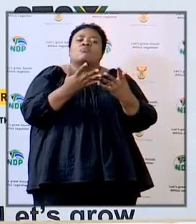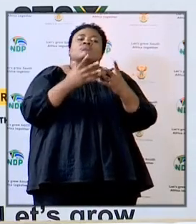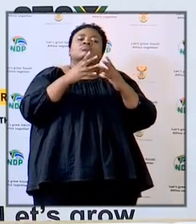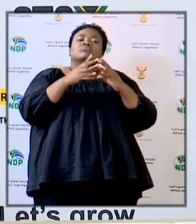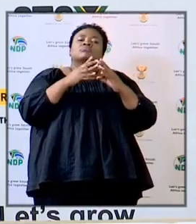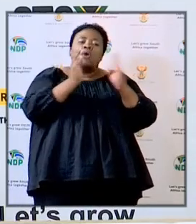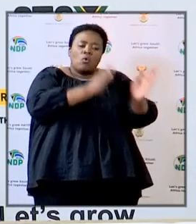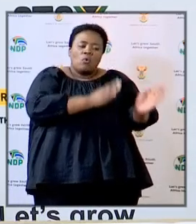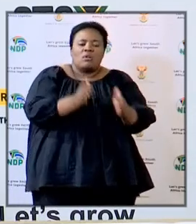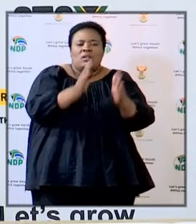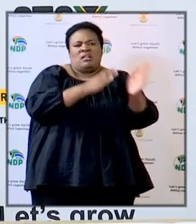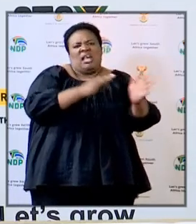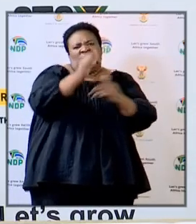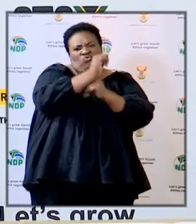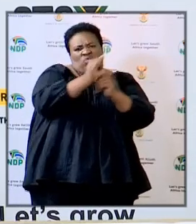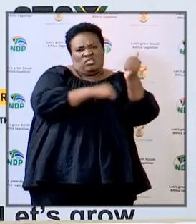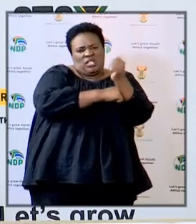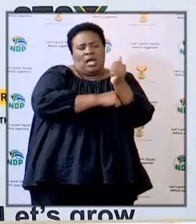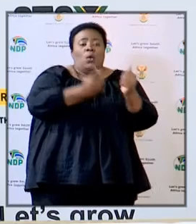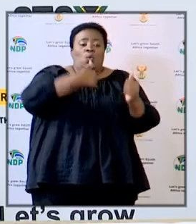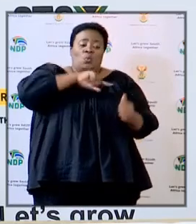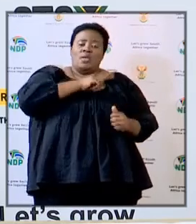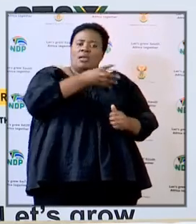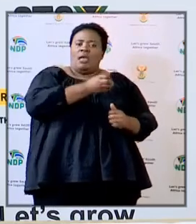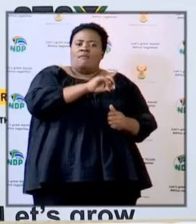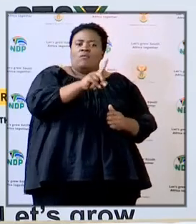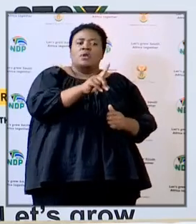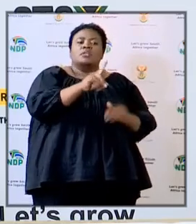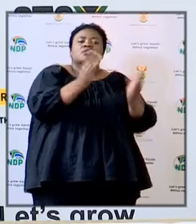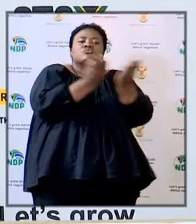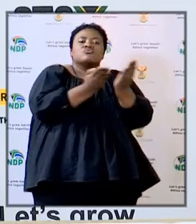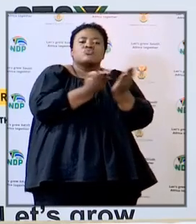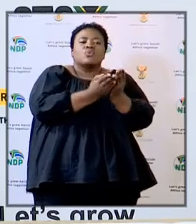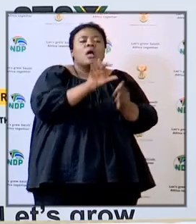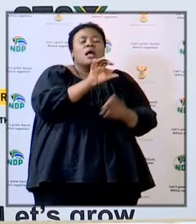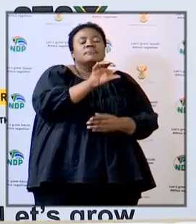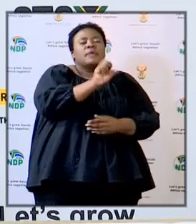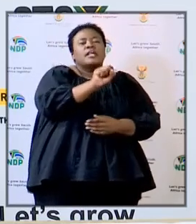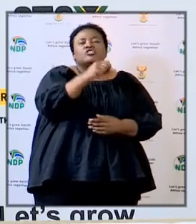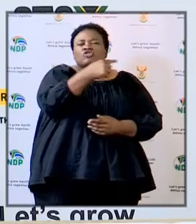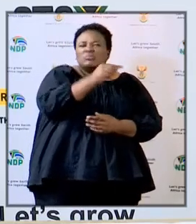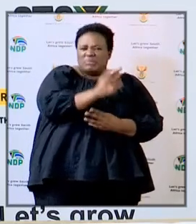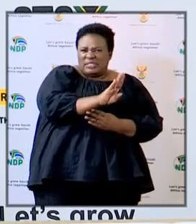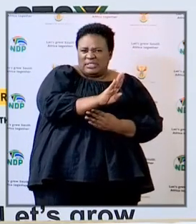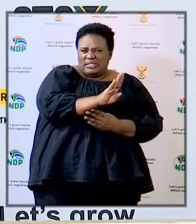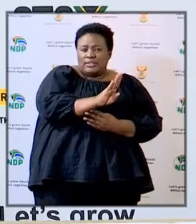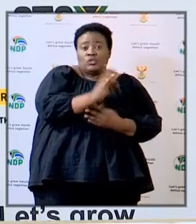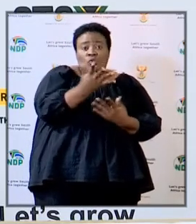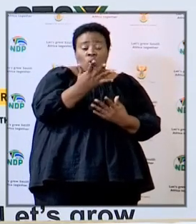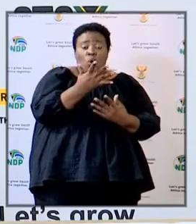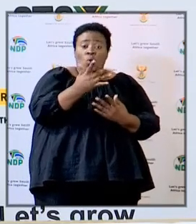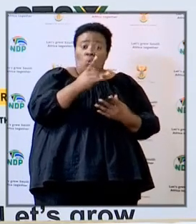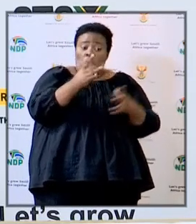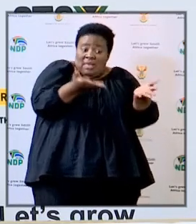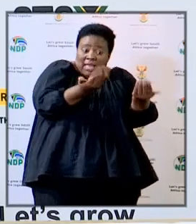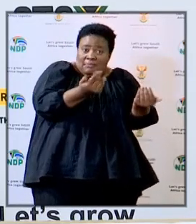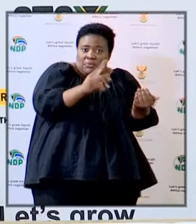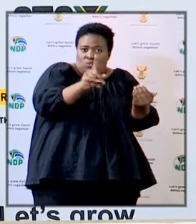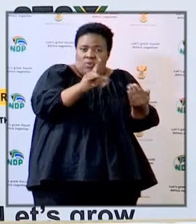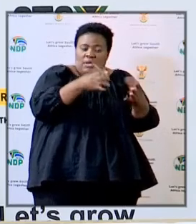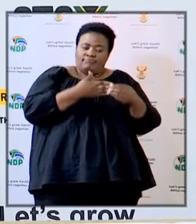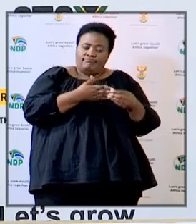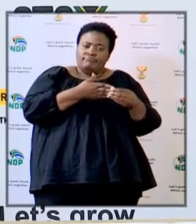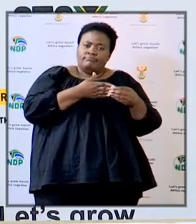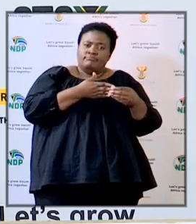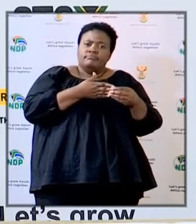meetings we have our school governing bodies with us so you would expect that the leadership of school governing bodies as